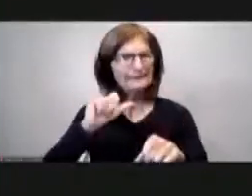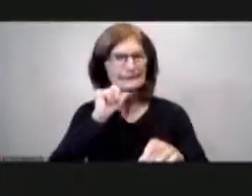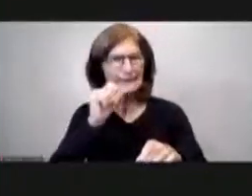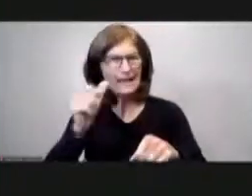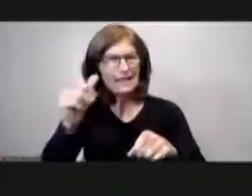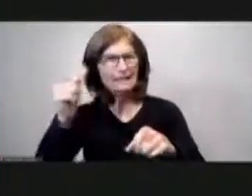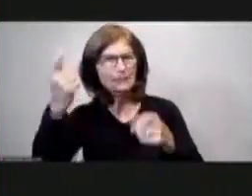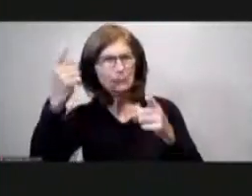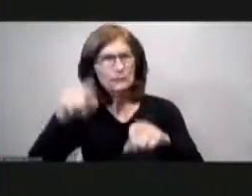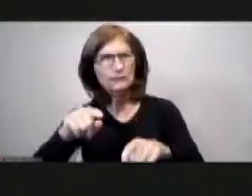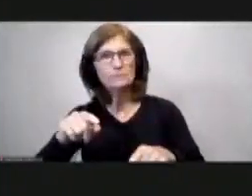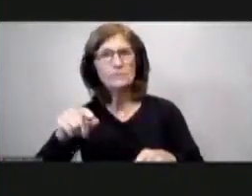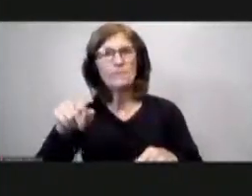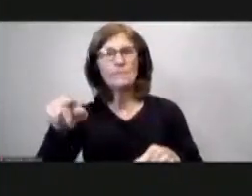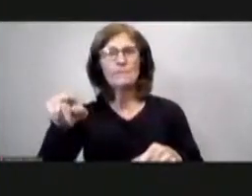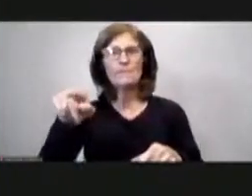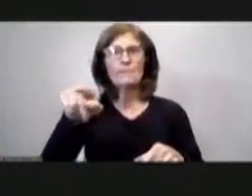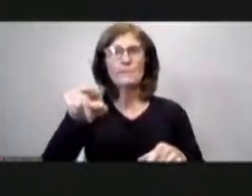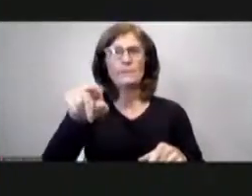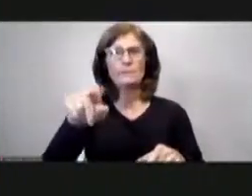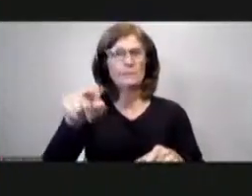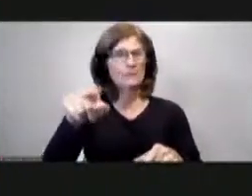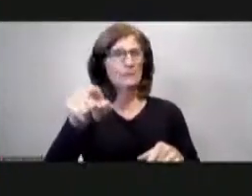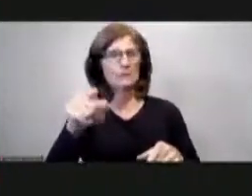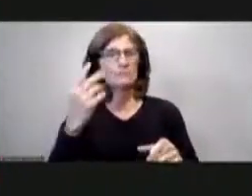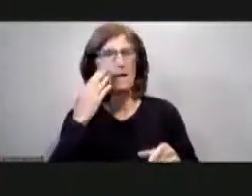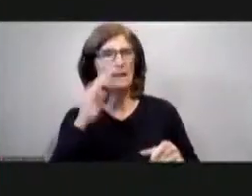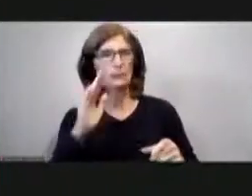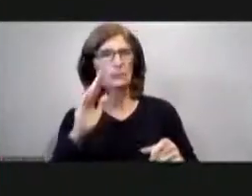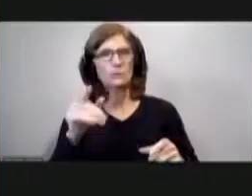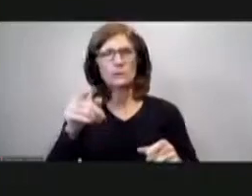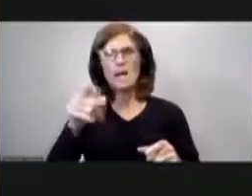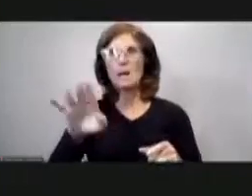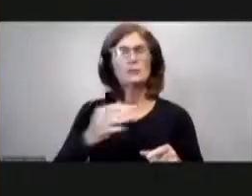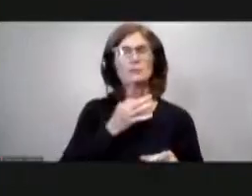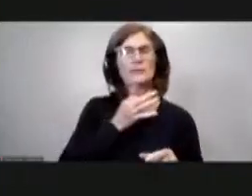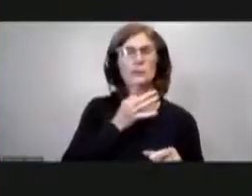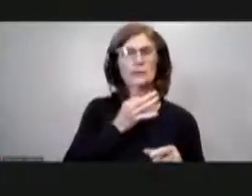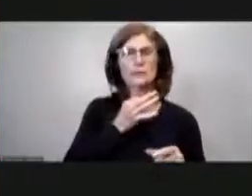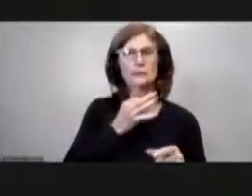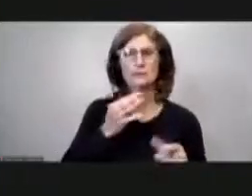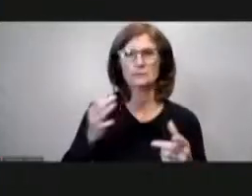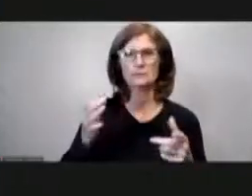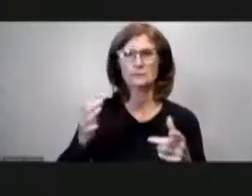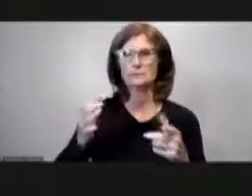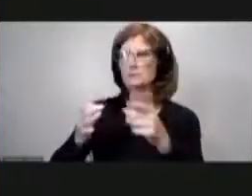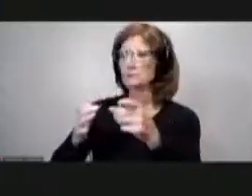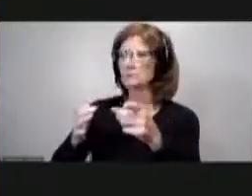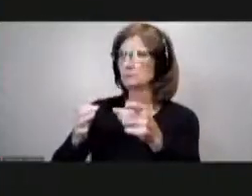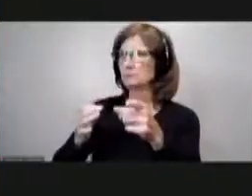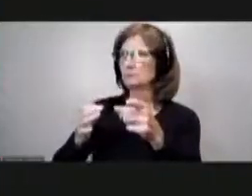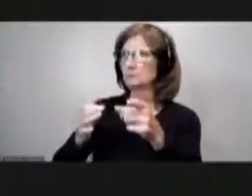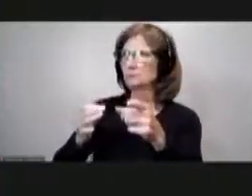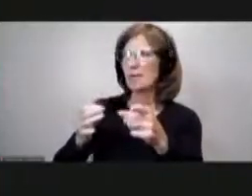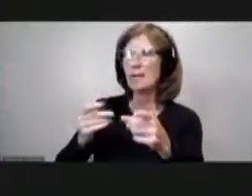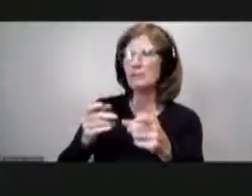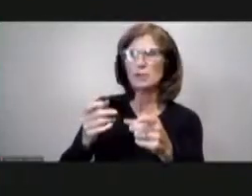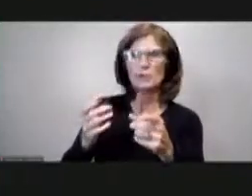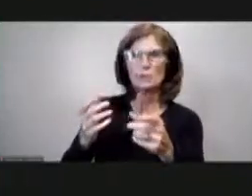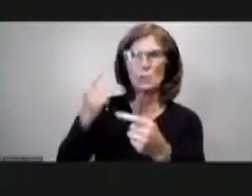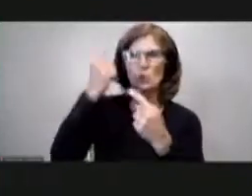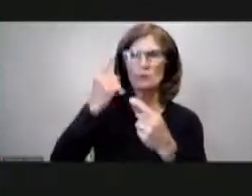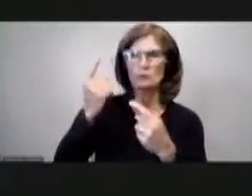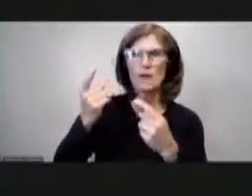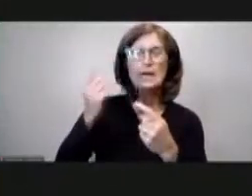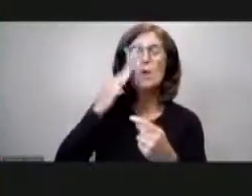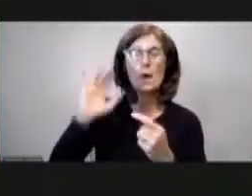the owner that we say yes no which i don't know i'm just curious who not how it got nominated that's i guess my concern does anybody know how it got